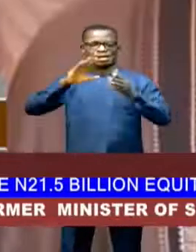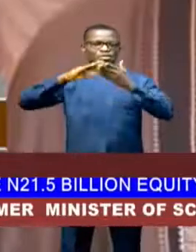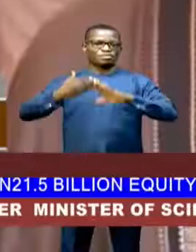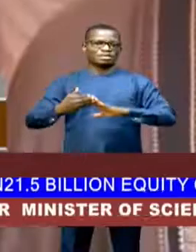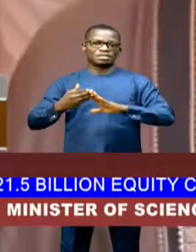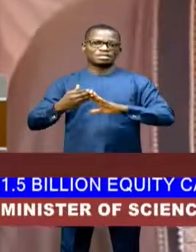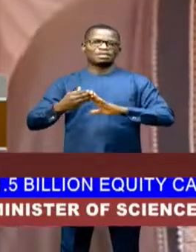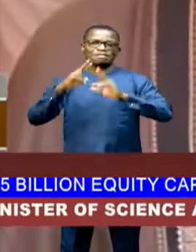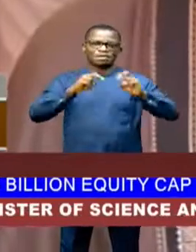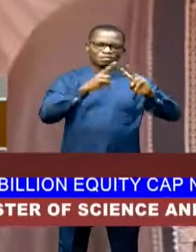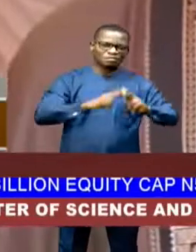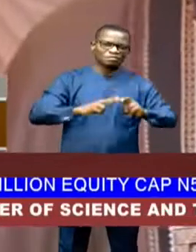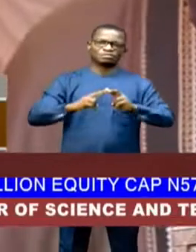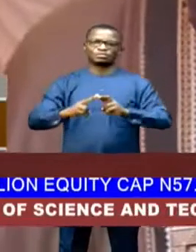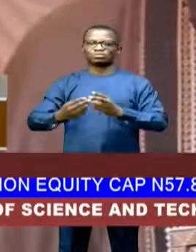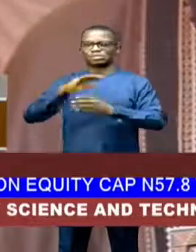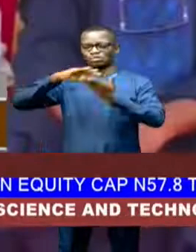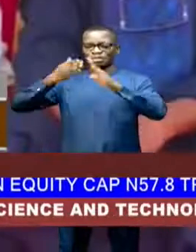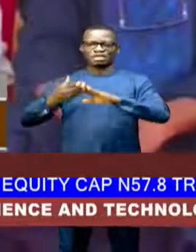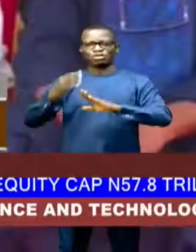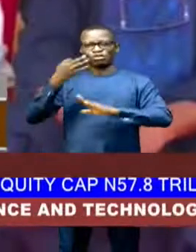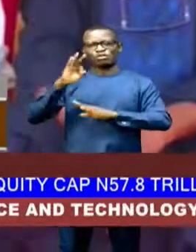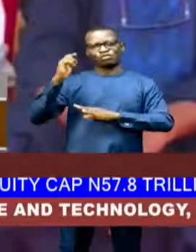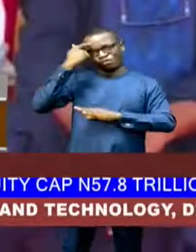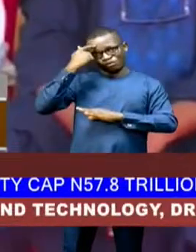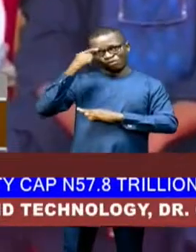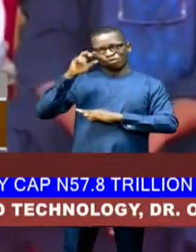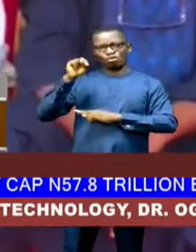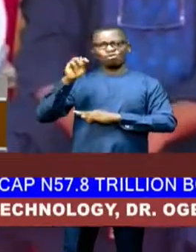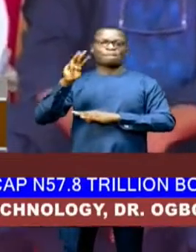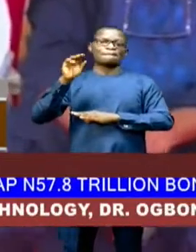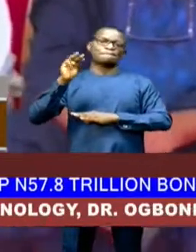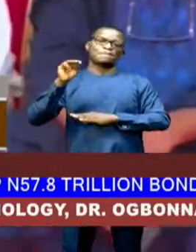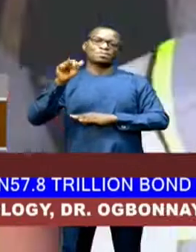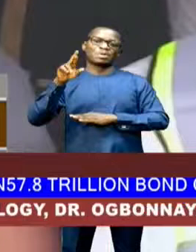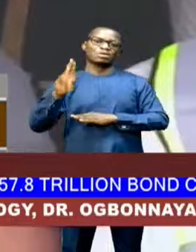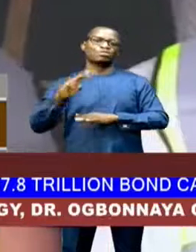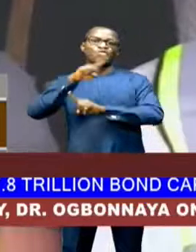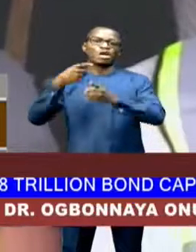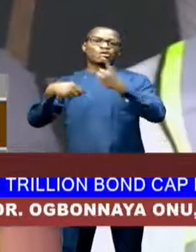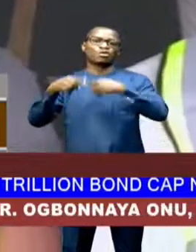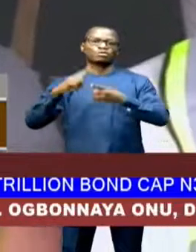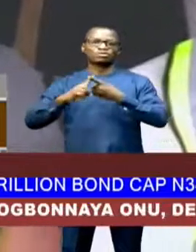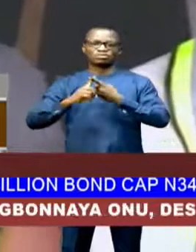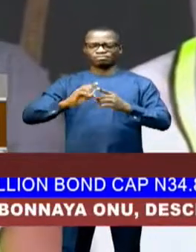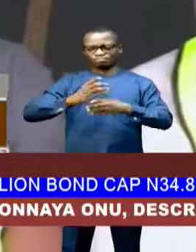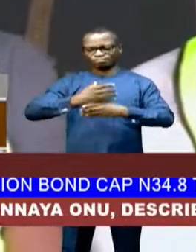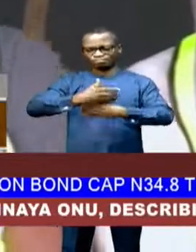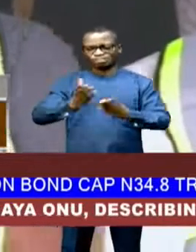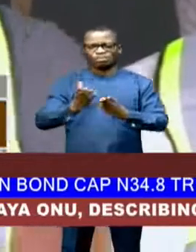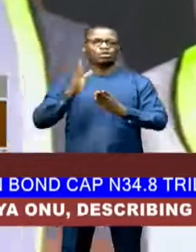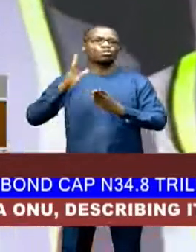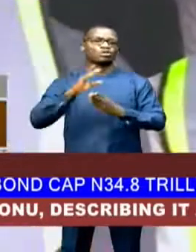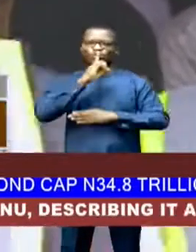renewal efforts of the Governor Muhammad Umarubago-led administration when it comes to fusion will no doubt